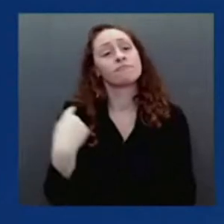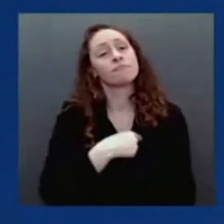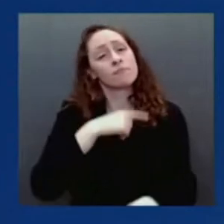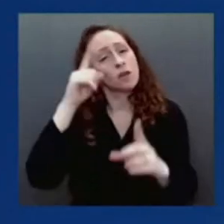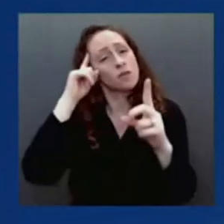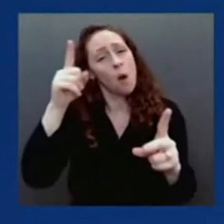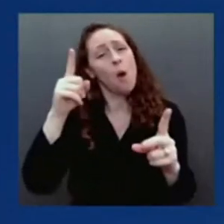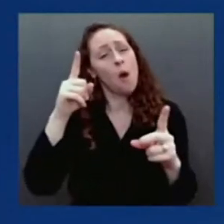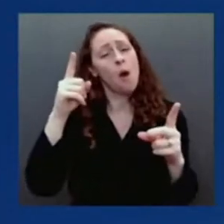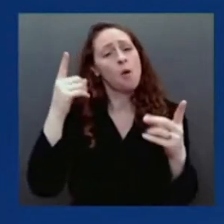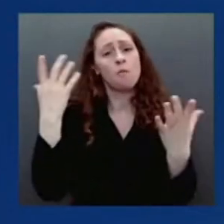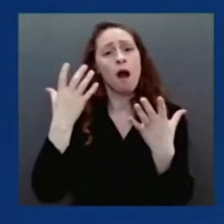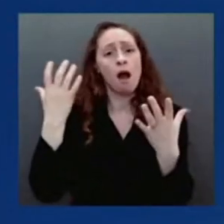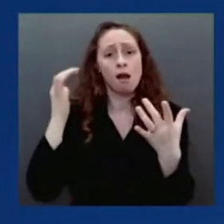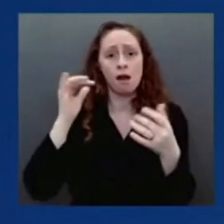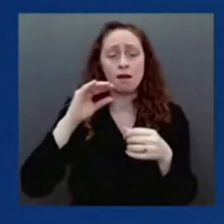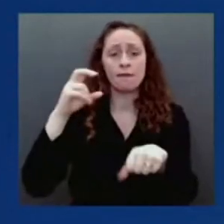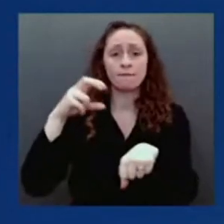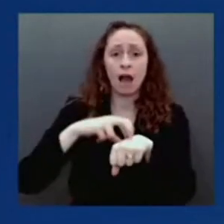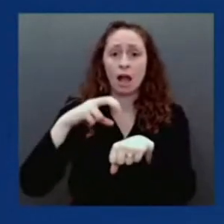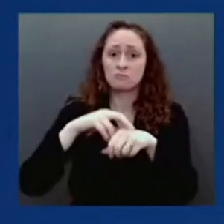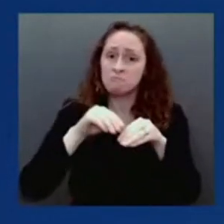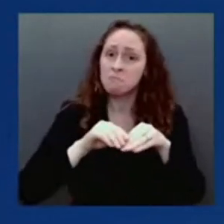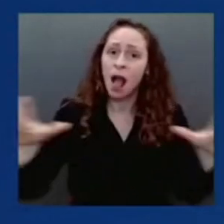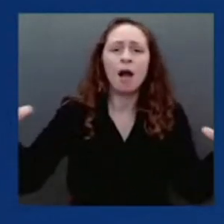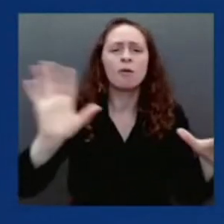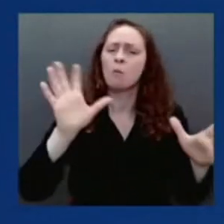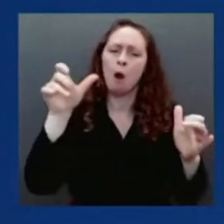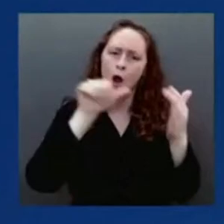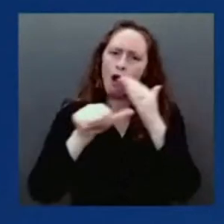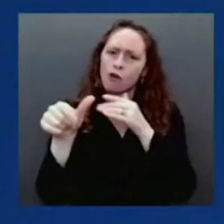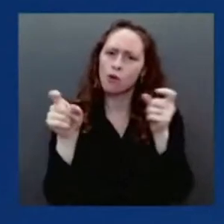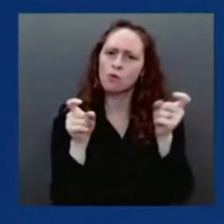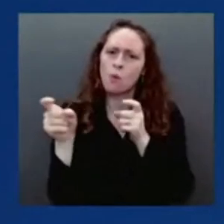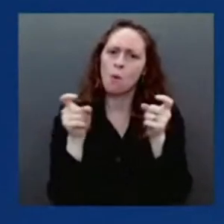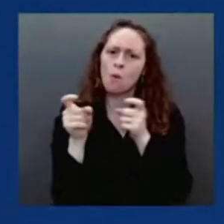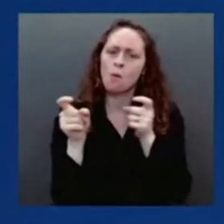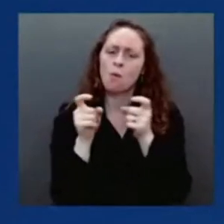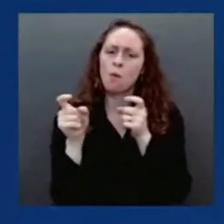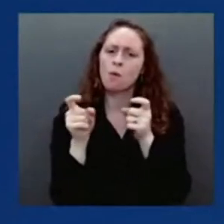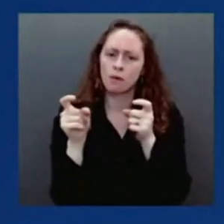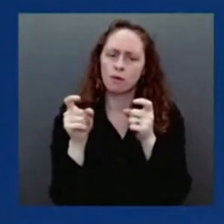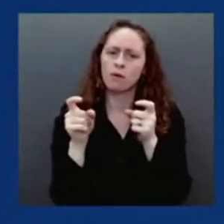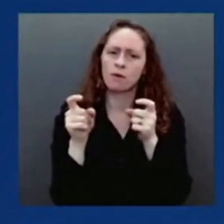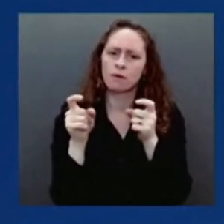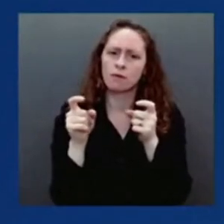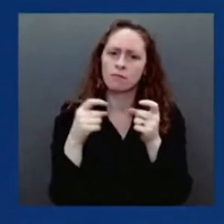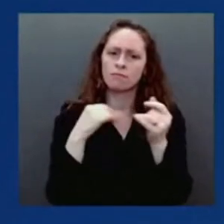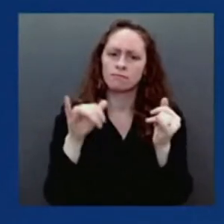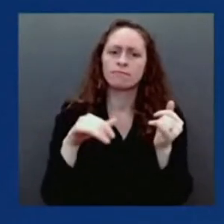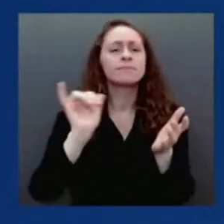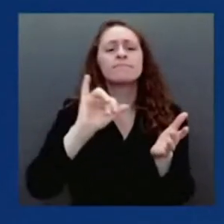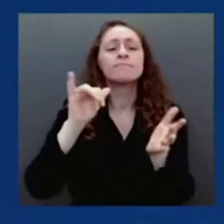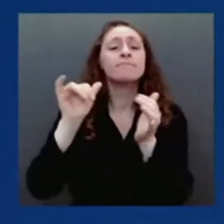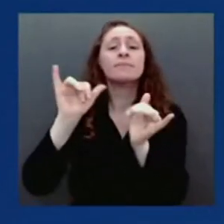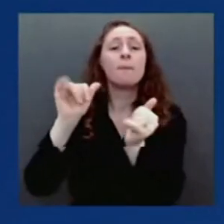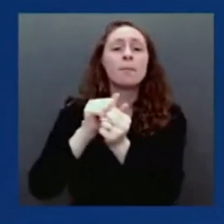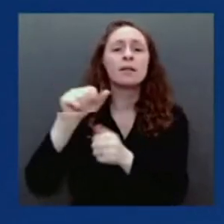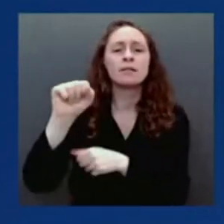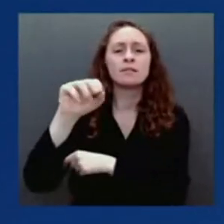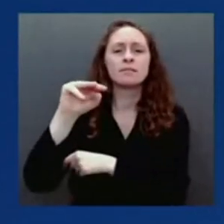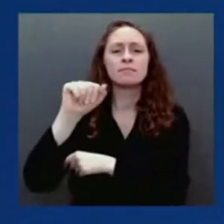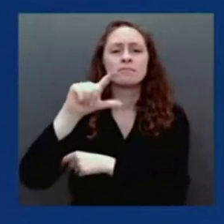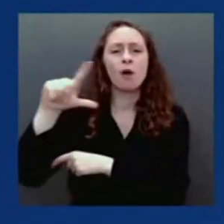that's unreasonable, not necessarily elimination, like we've done with polio and with measles by mass vaccination